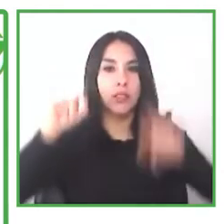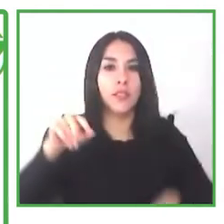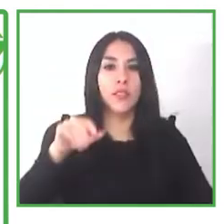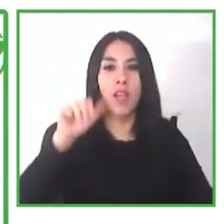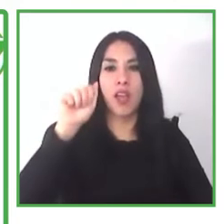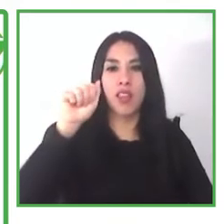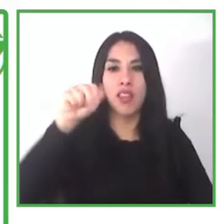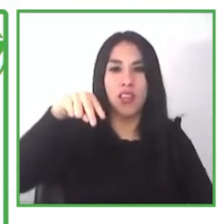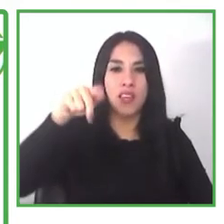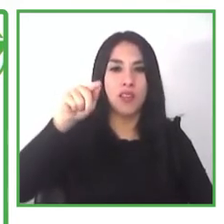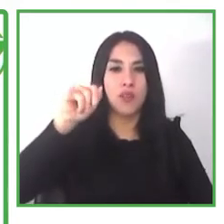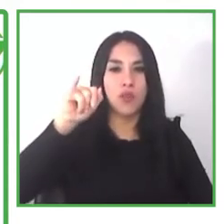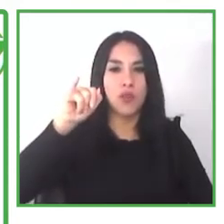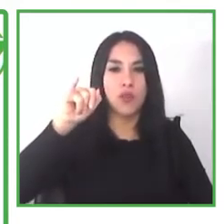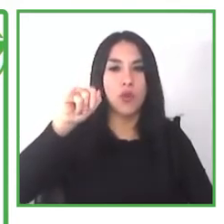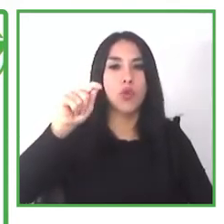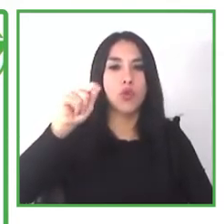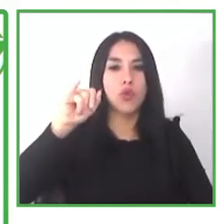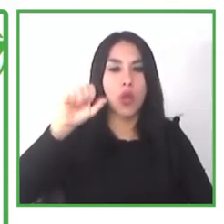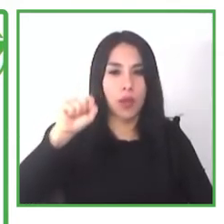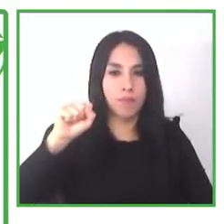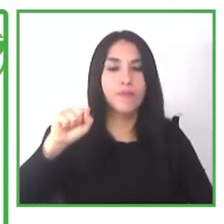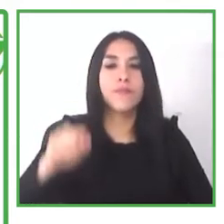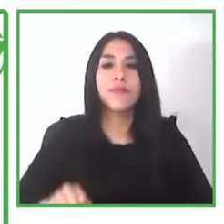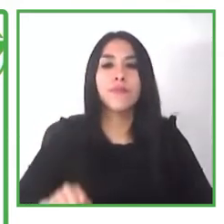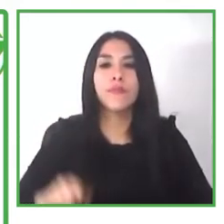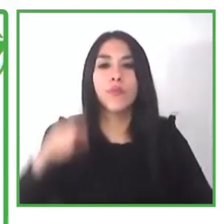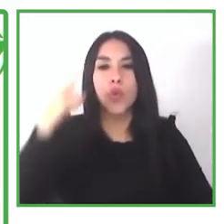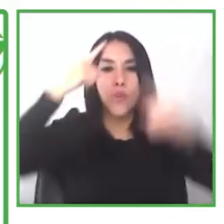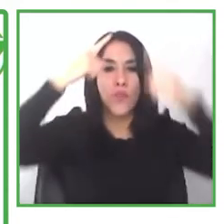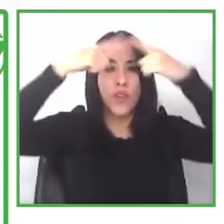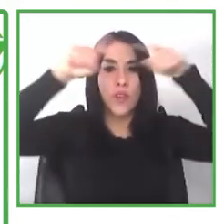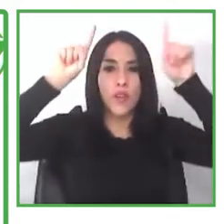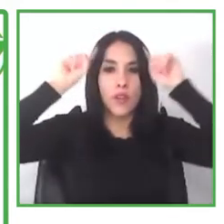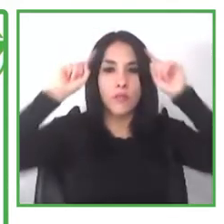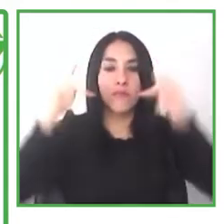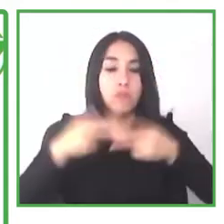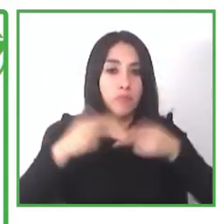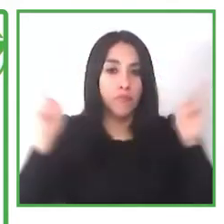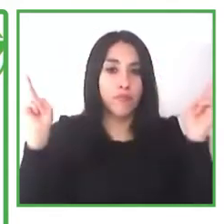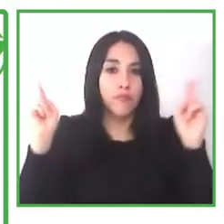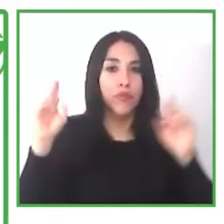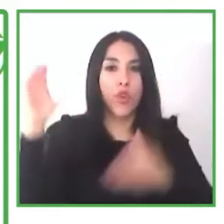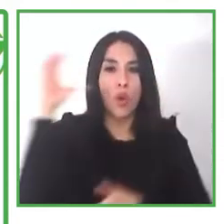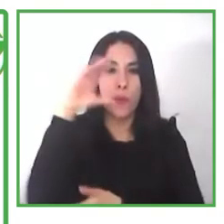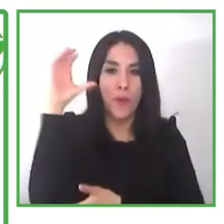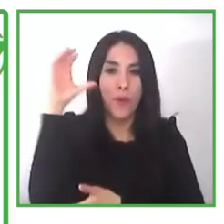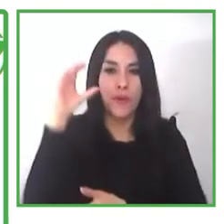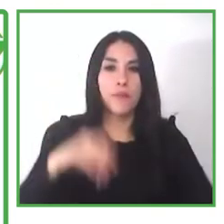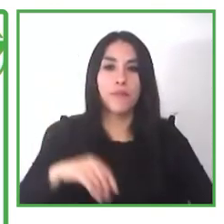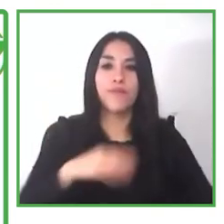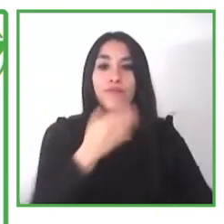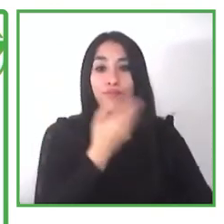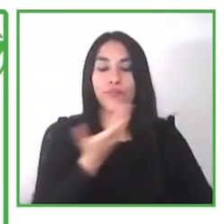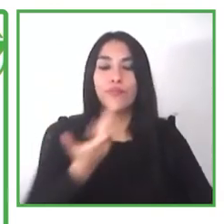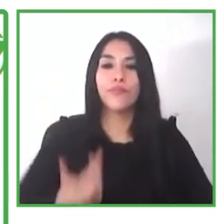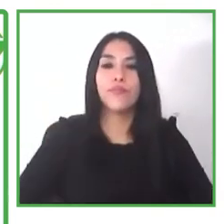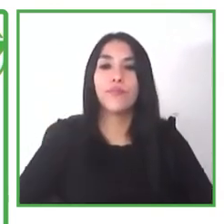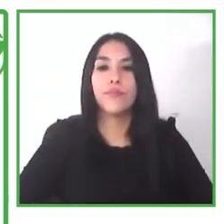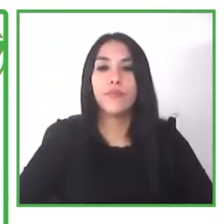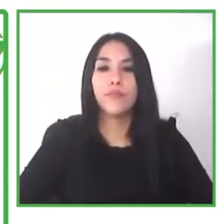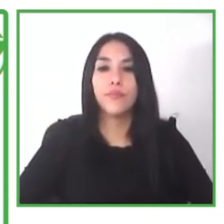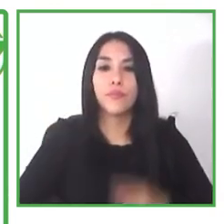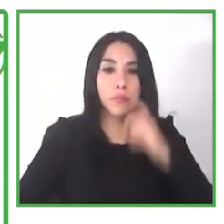colombia and this university has an inclusive program for intellectual people with intellectual